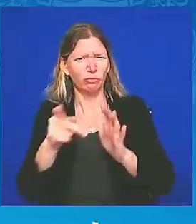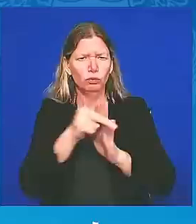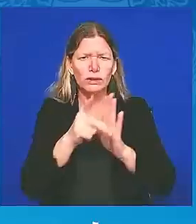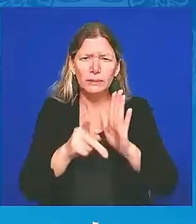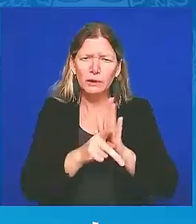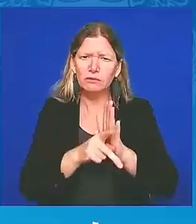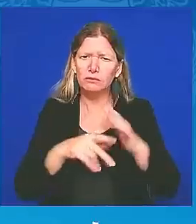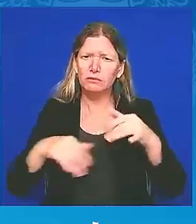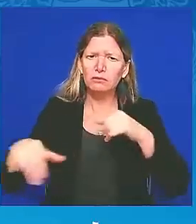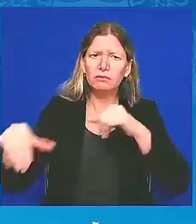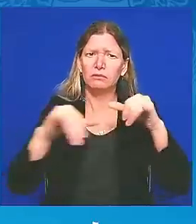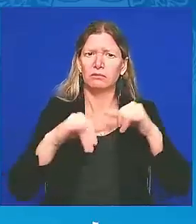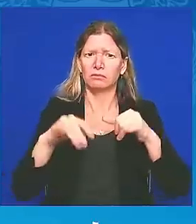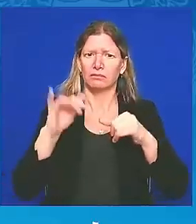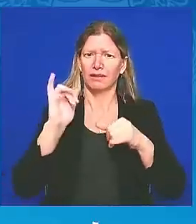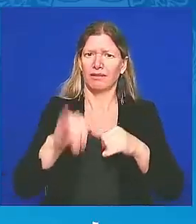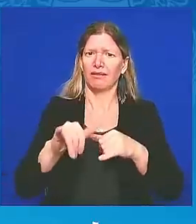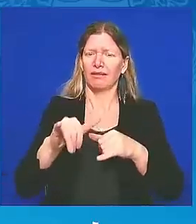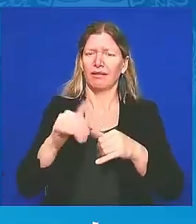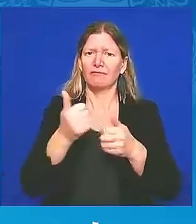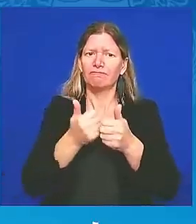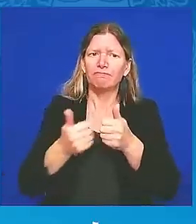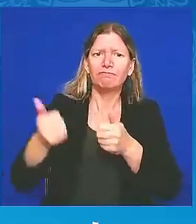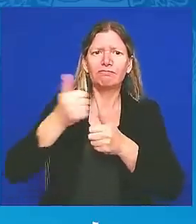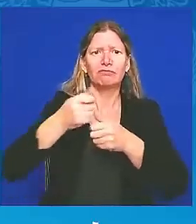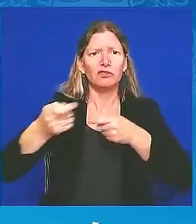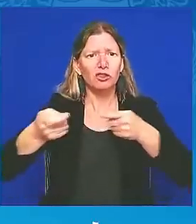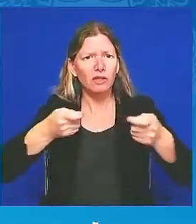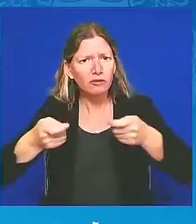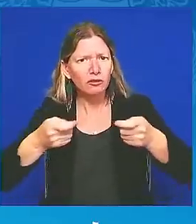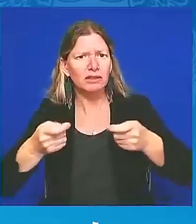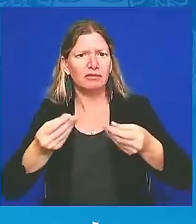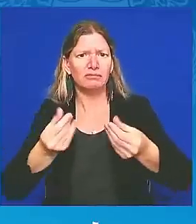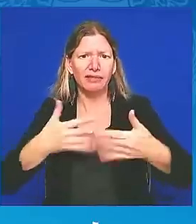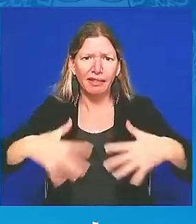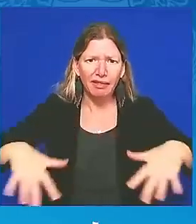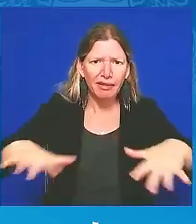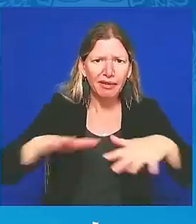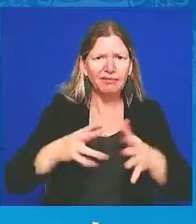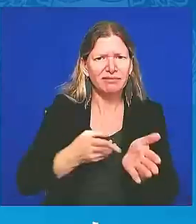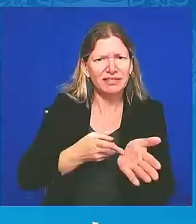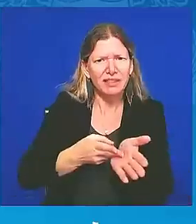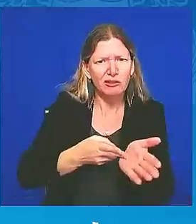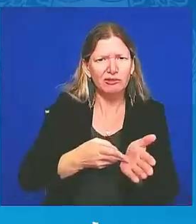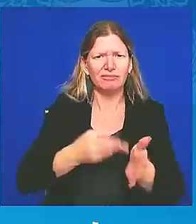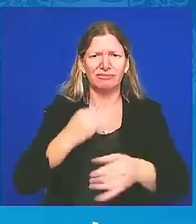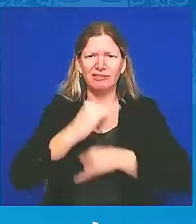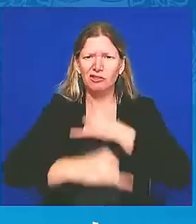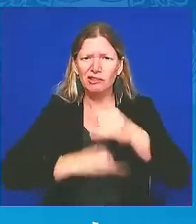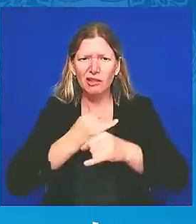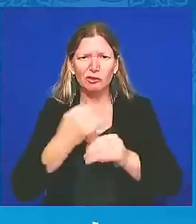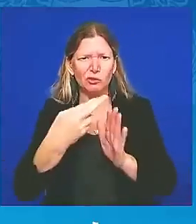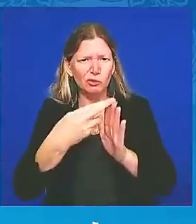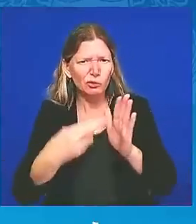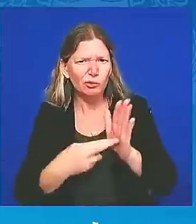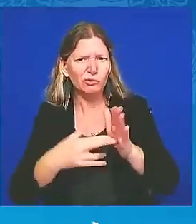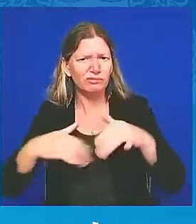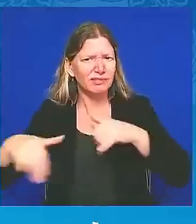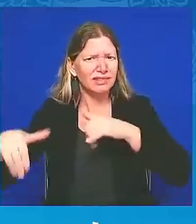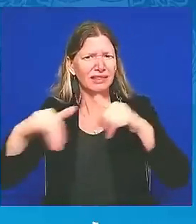and norms are not some abstract notion. They provide order and stability in our world.